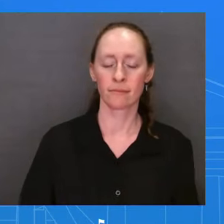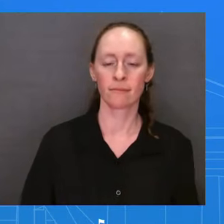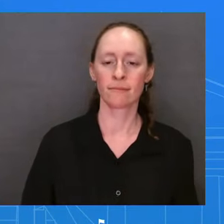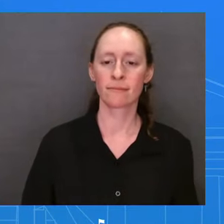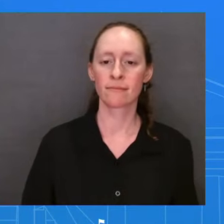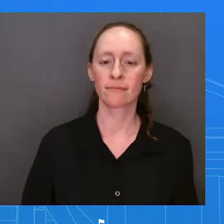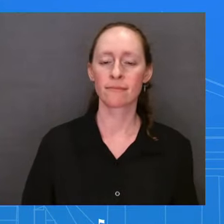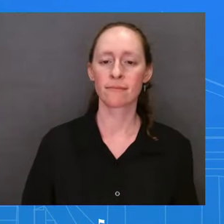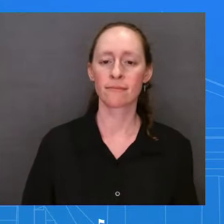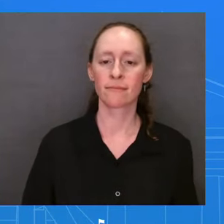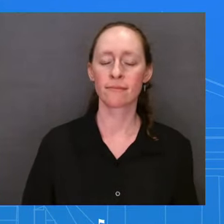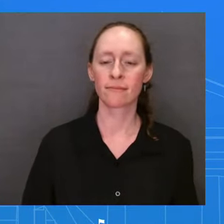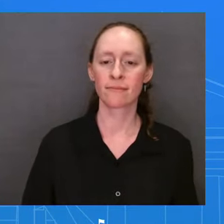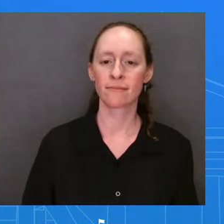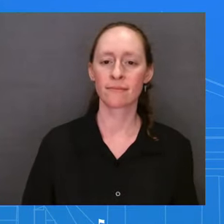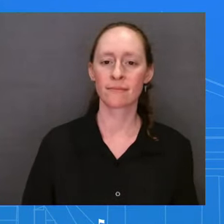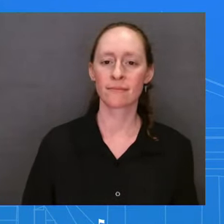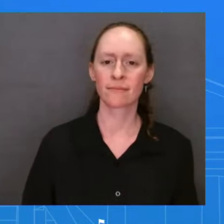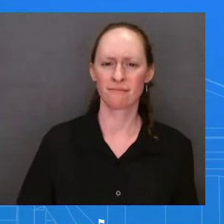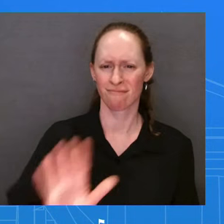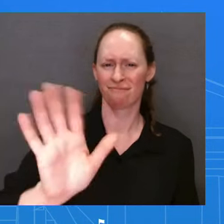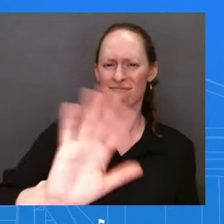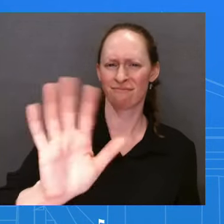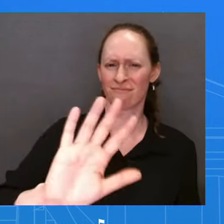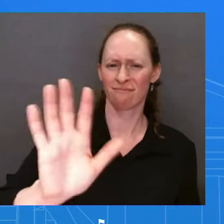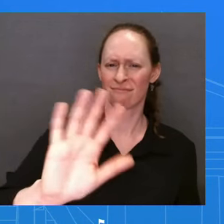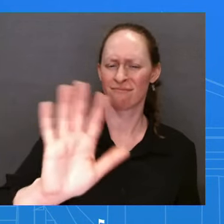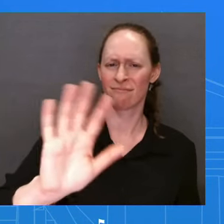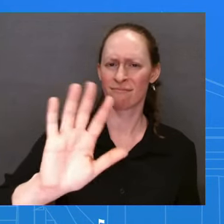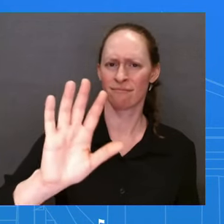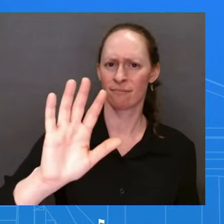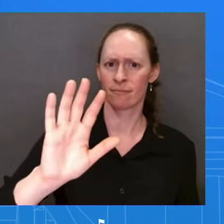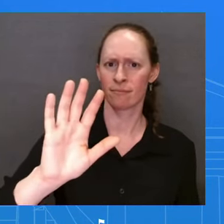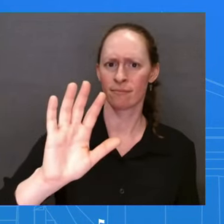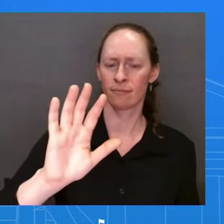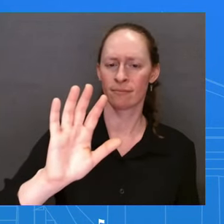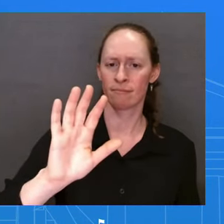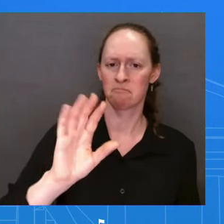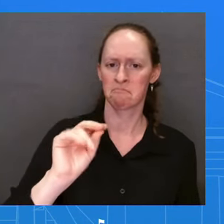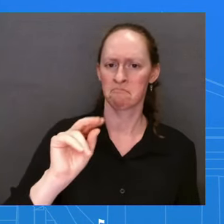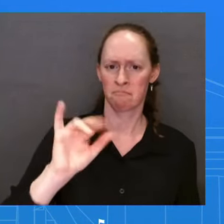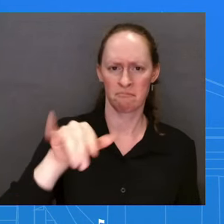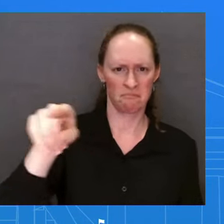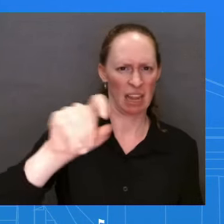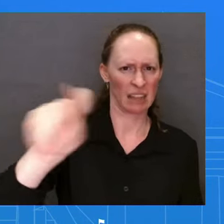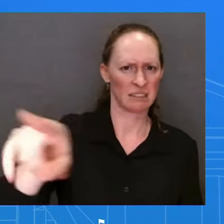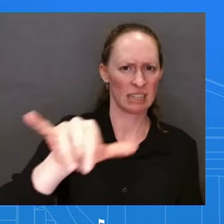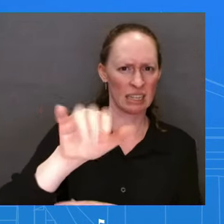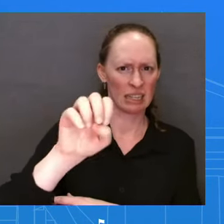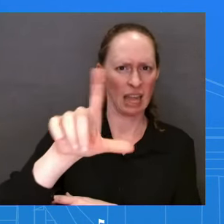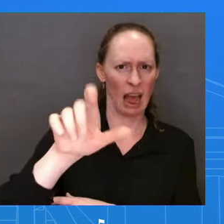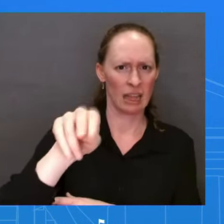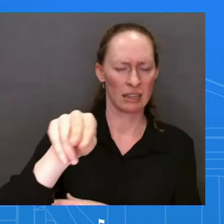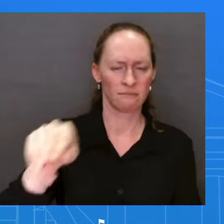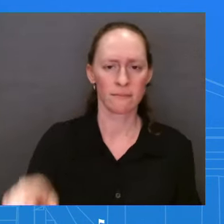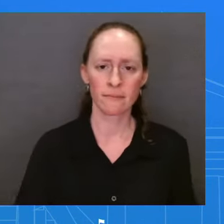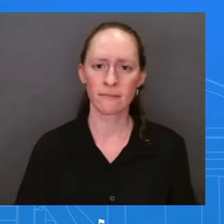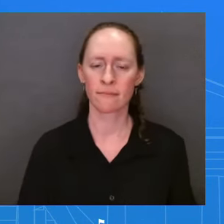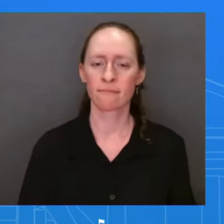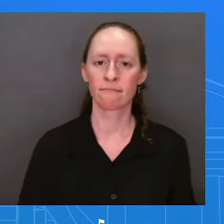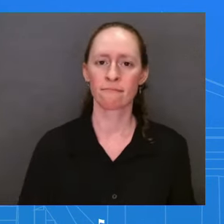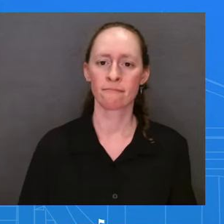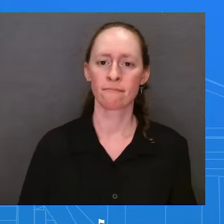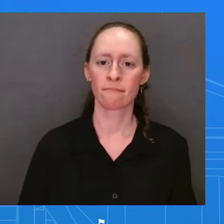I'll leave it to the Treasury Department to discuss any potential travel that Secretary Yellen has. Great. Then on Ukraine, today's package, I didn't see it